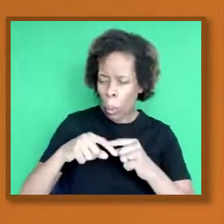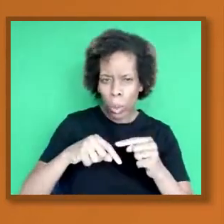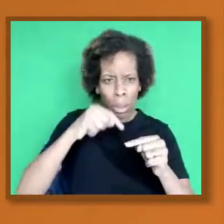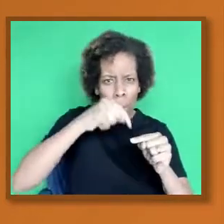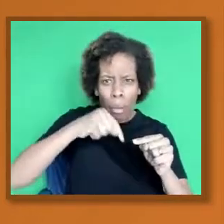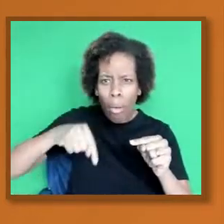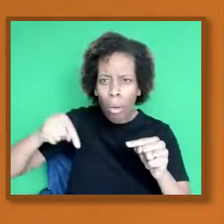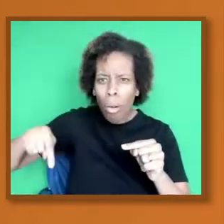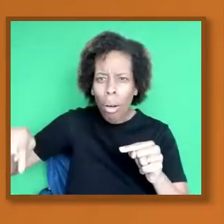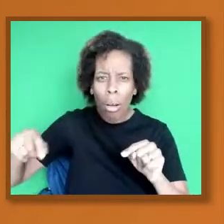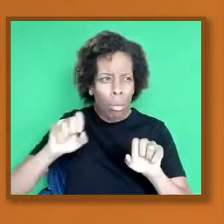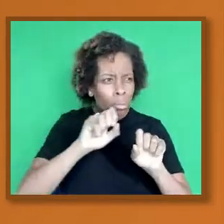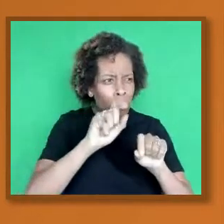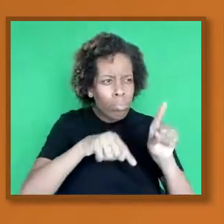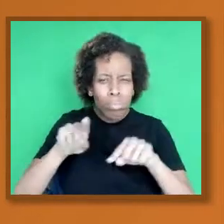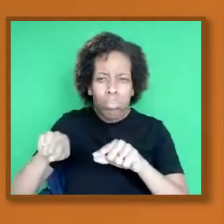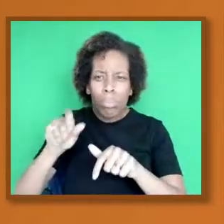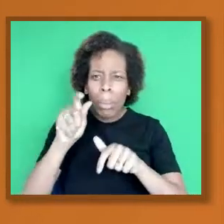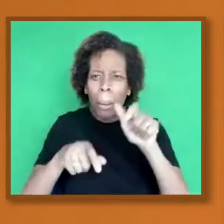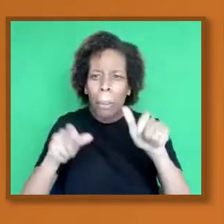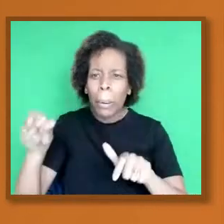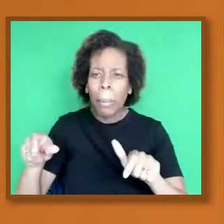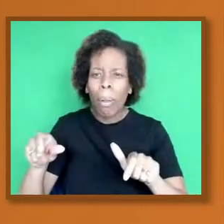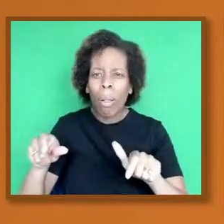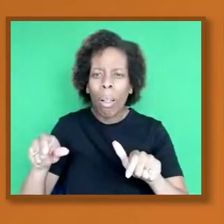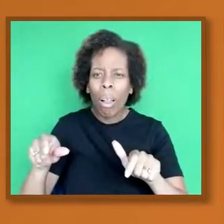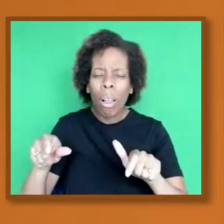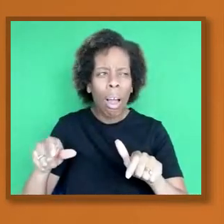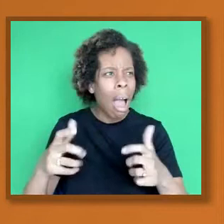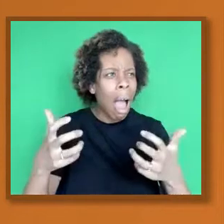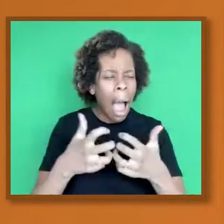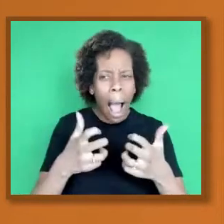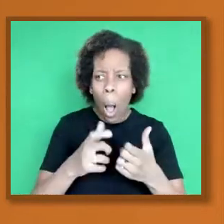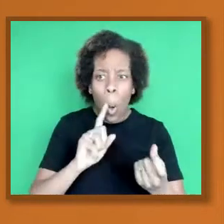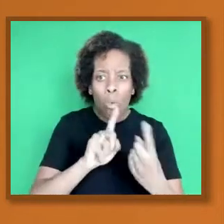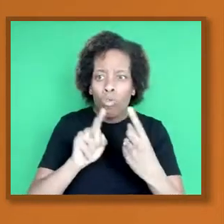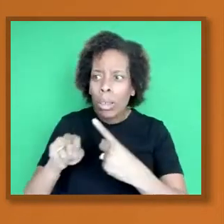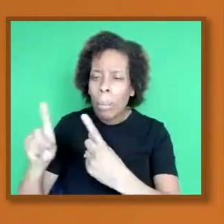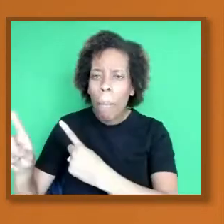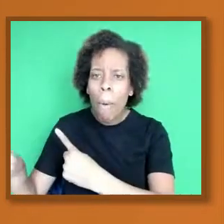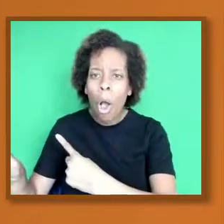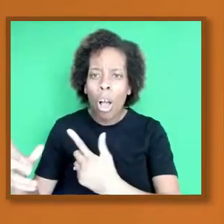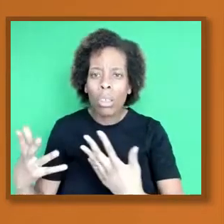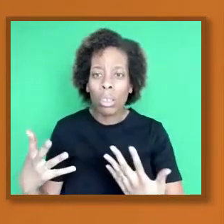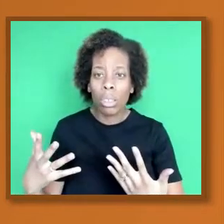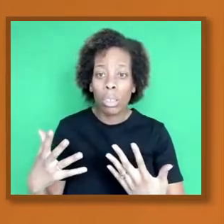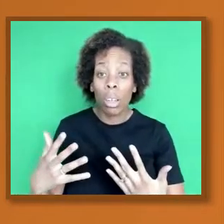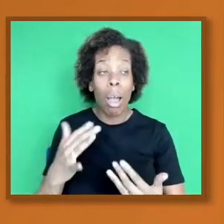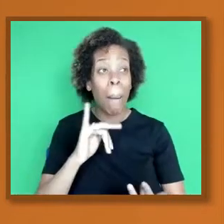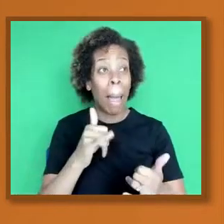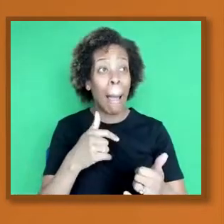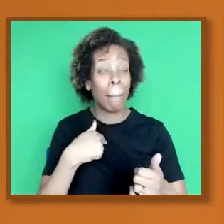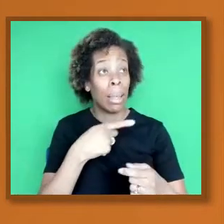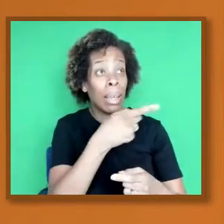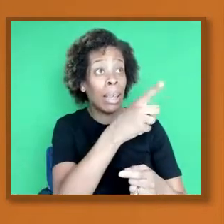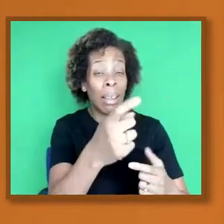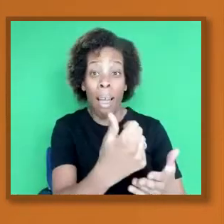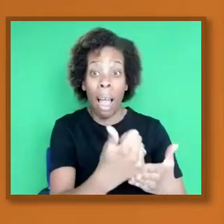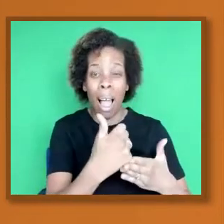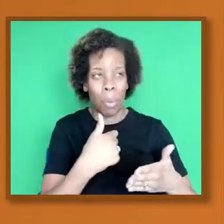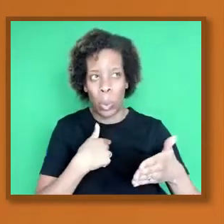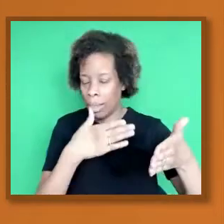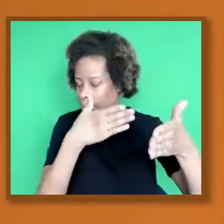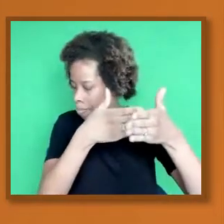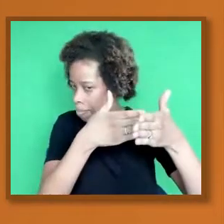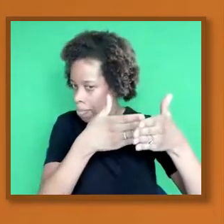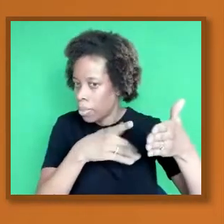decisions because we closed ourselves off because we might be suspicious of the wider information. But there are some,